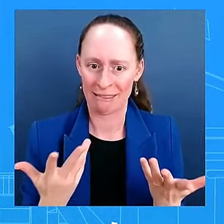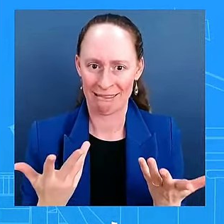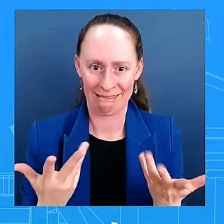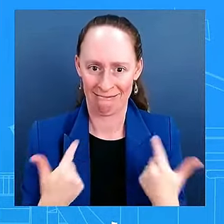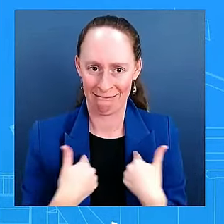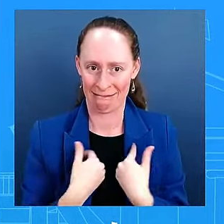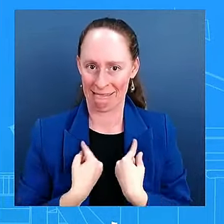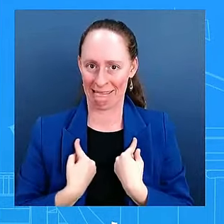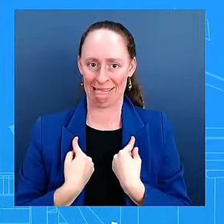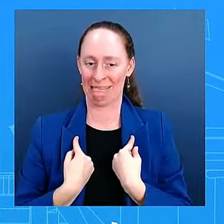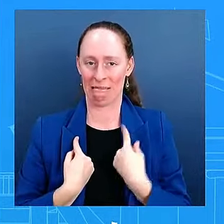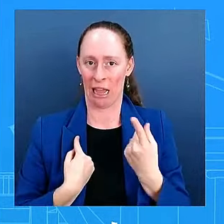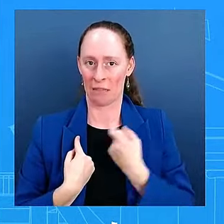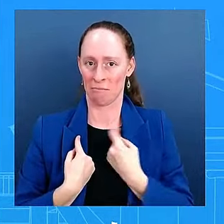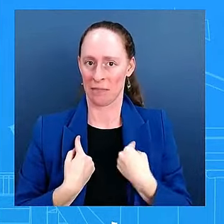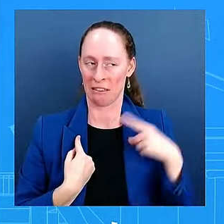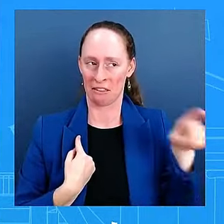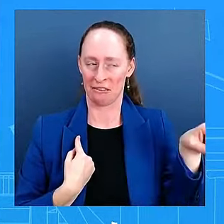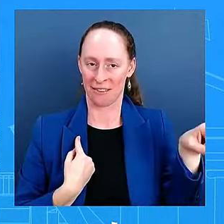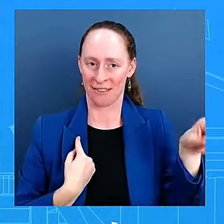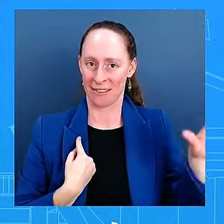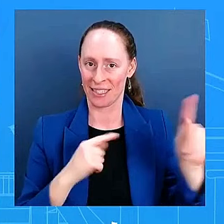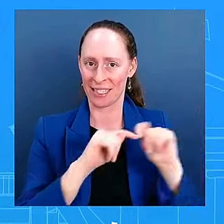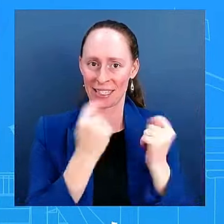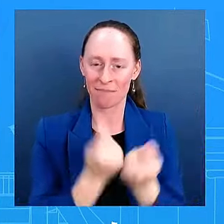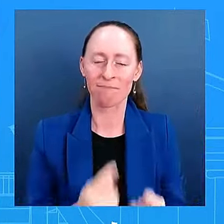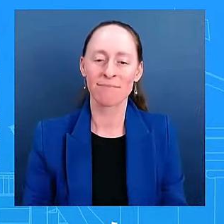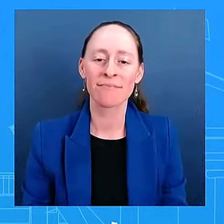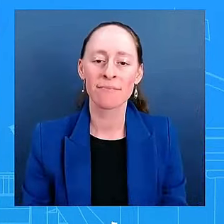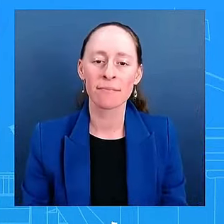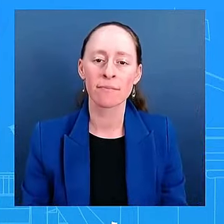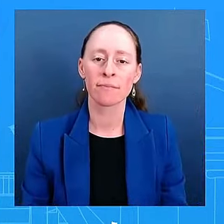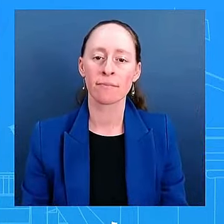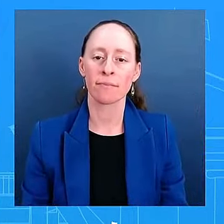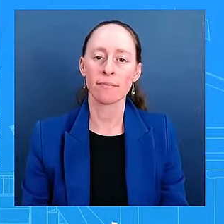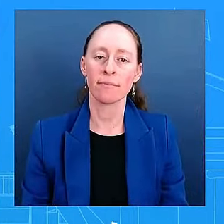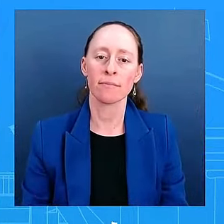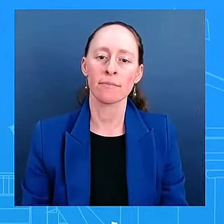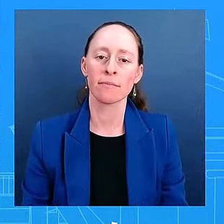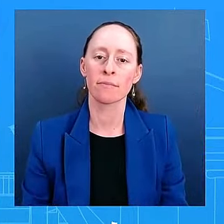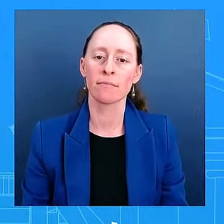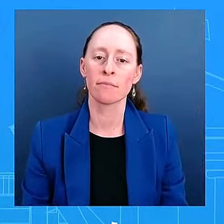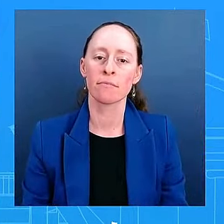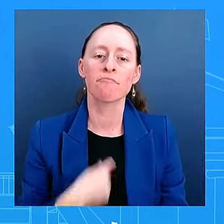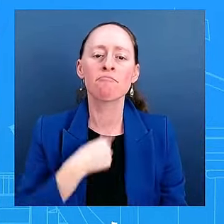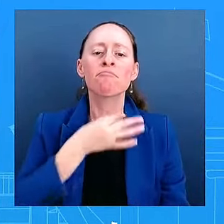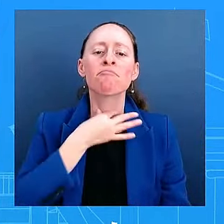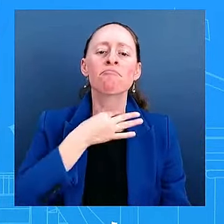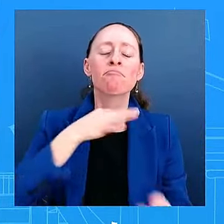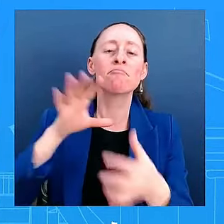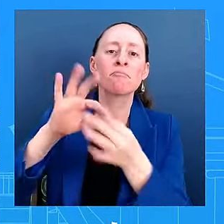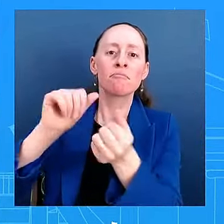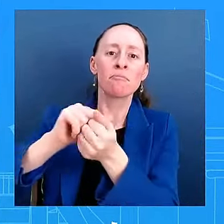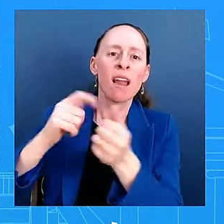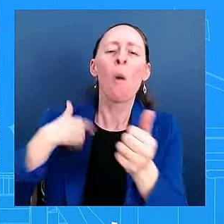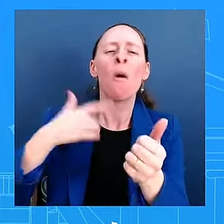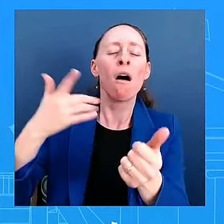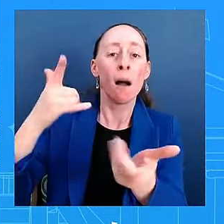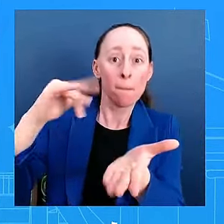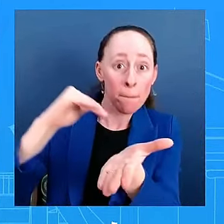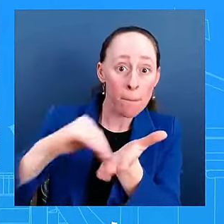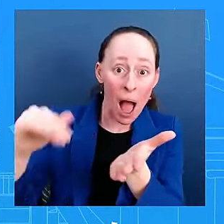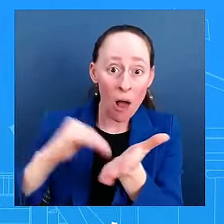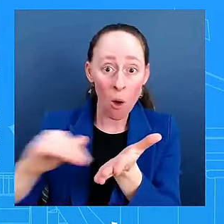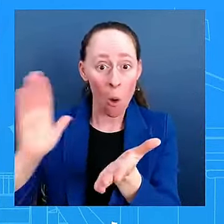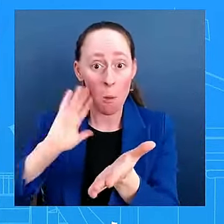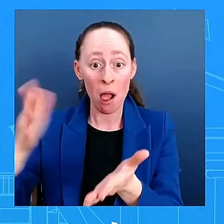Go ahead, Jackie. Thank you, Brian. Just to follow up on the pardon question, is a commutation also still off the table? For who you're